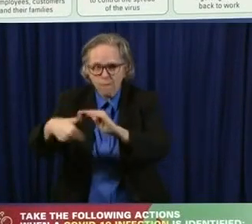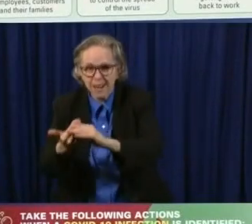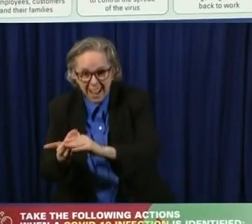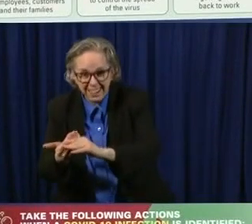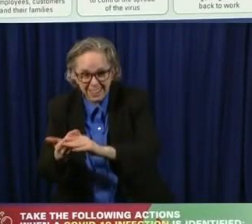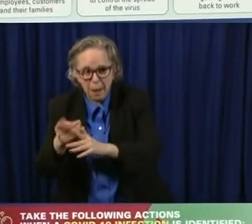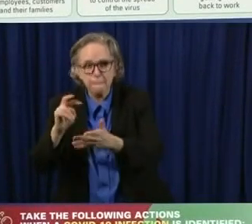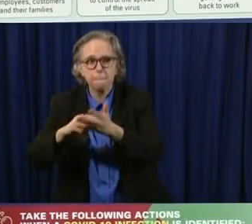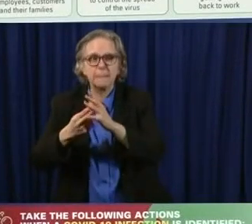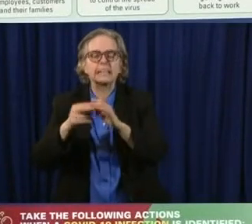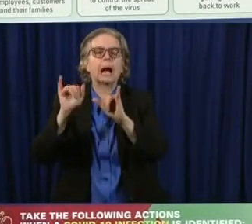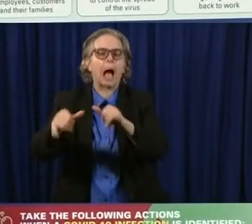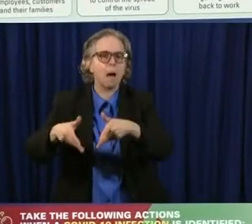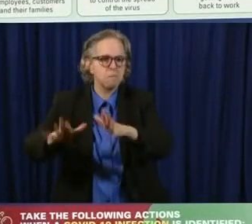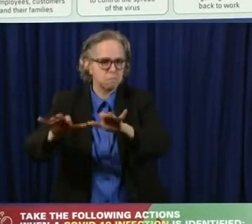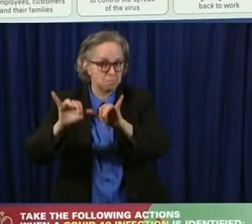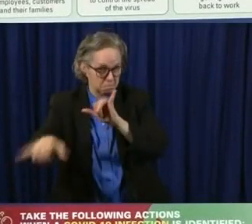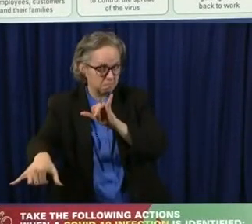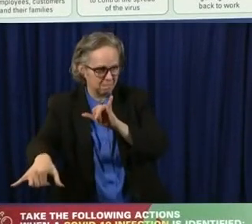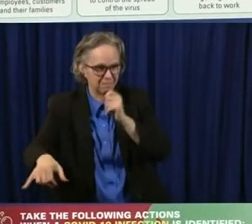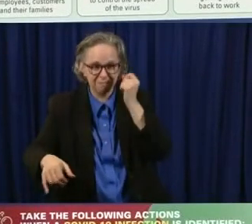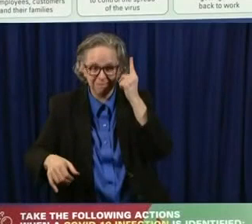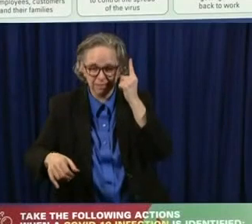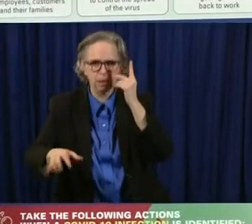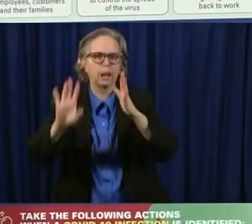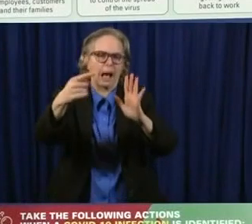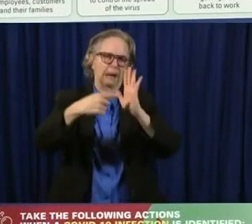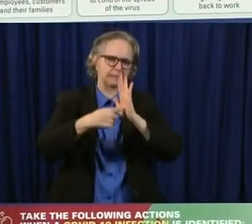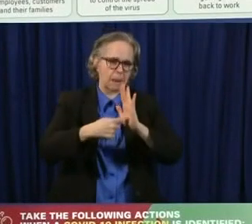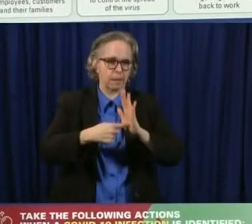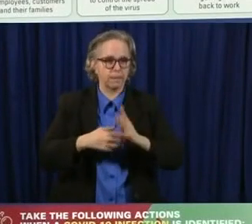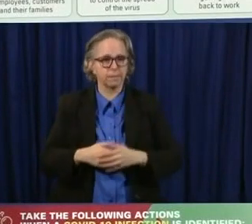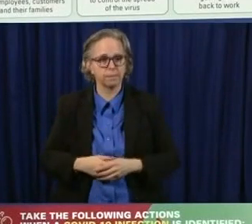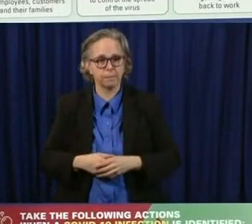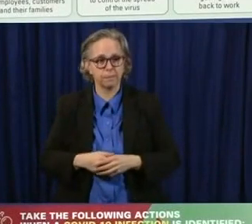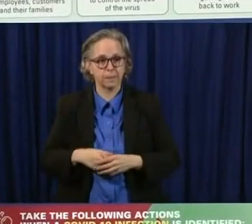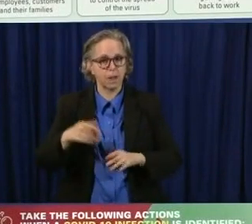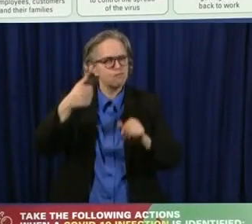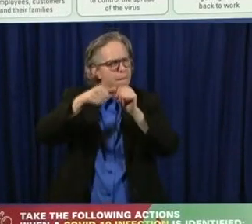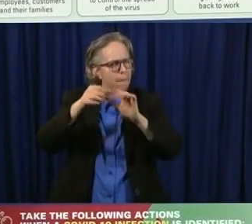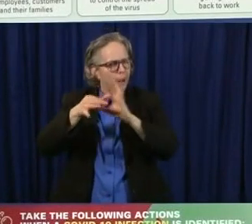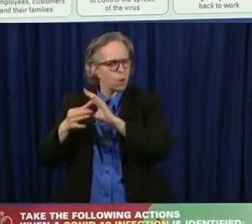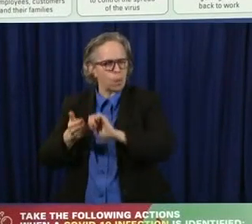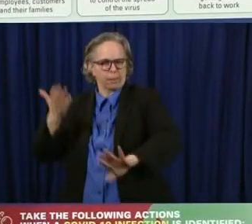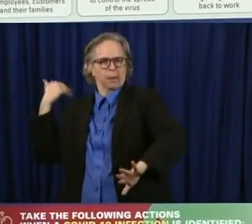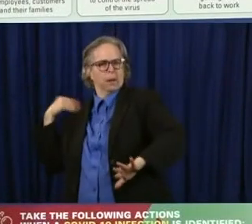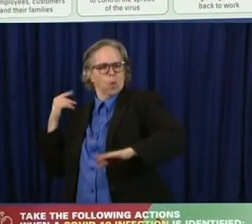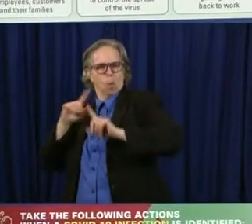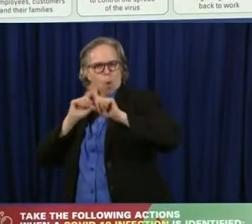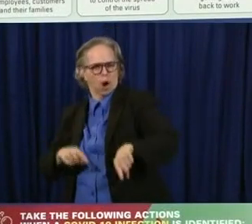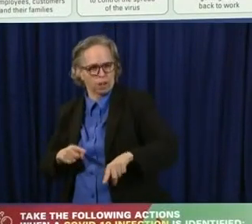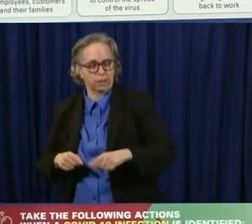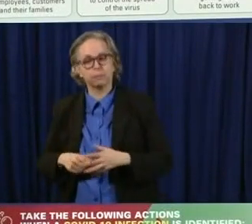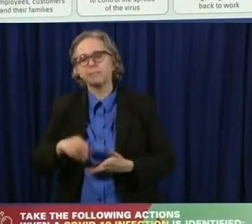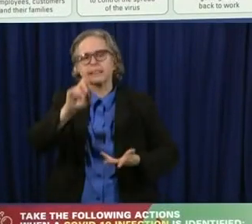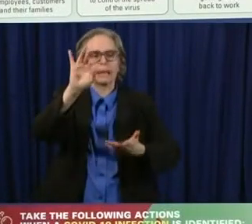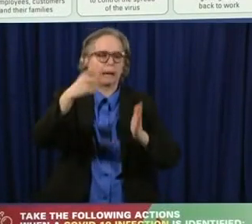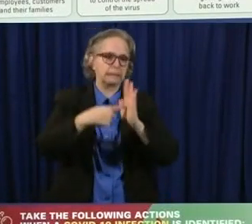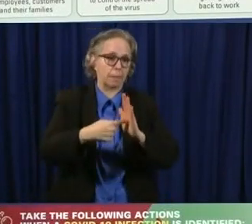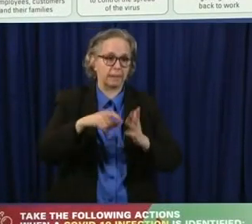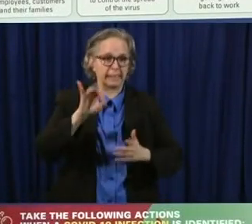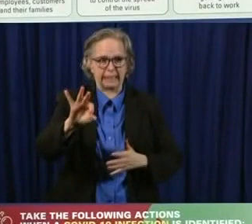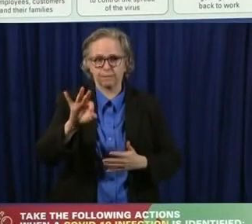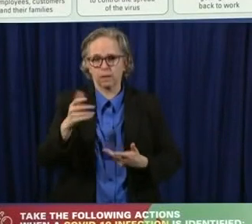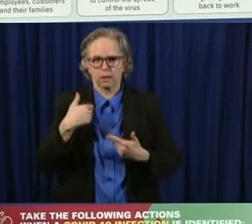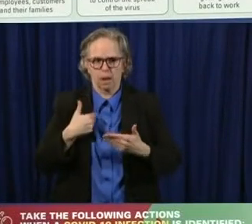example, and this is from the order that was issued before, a threat to the patient's life if surgery or procedure is